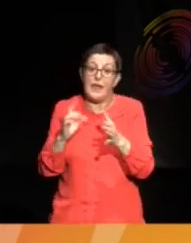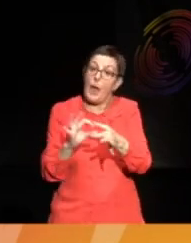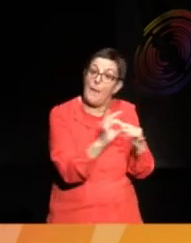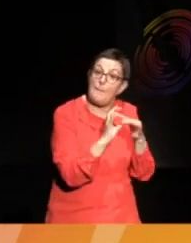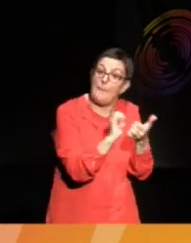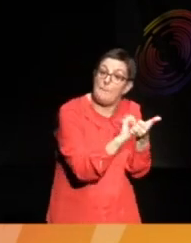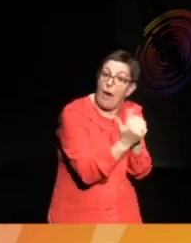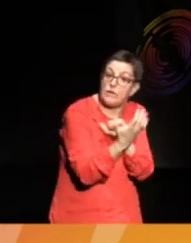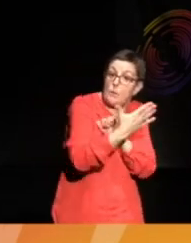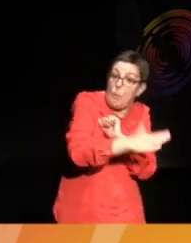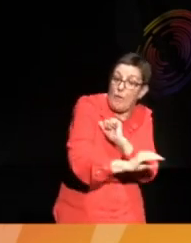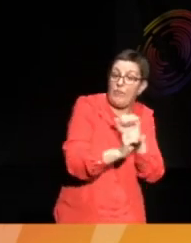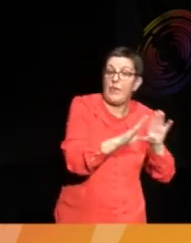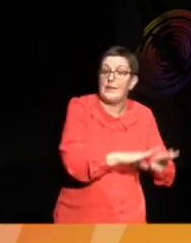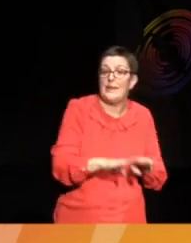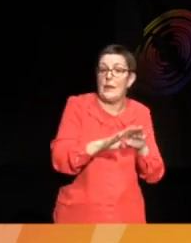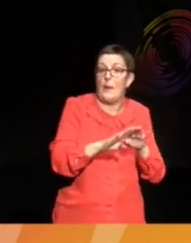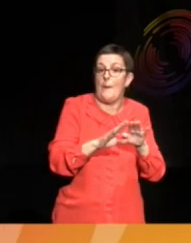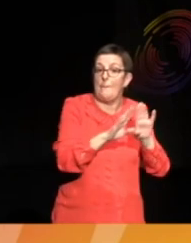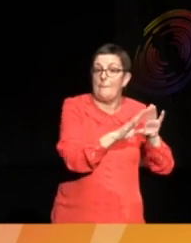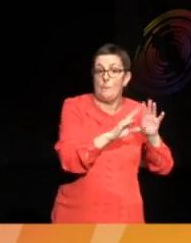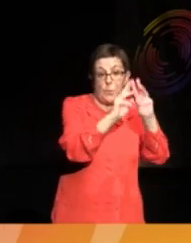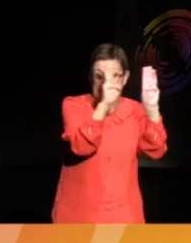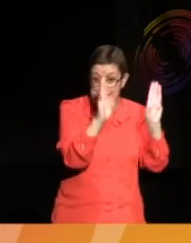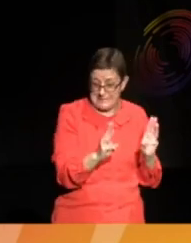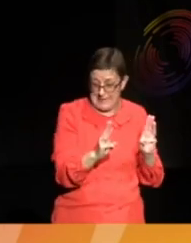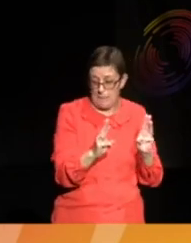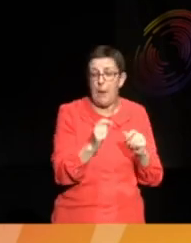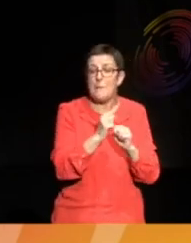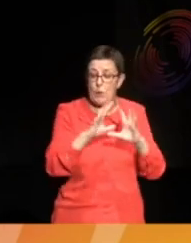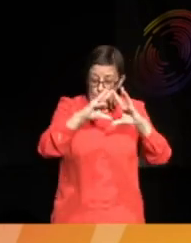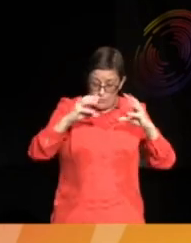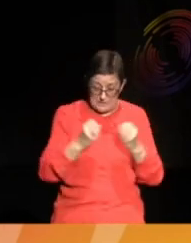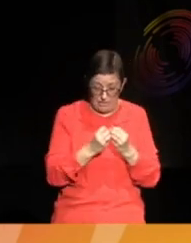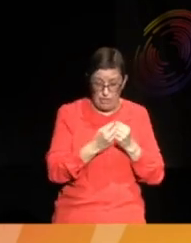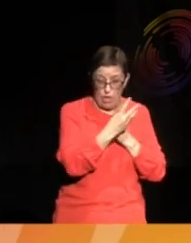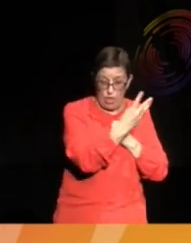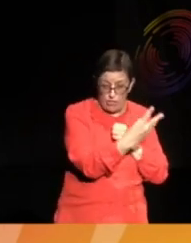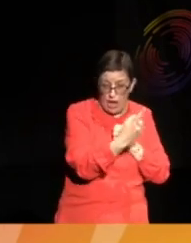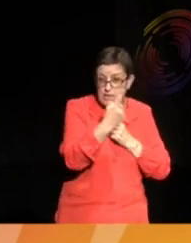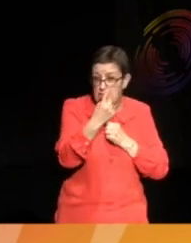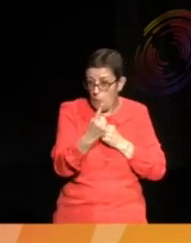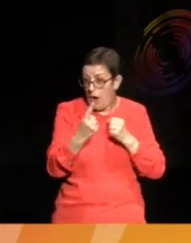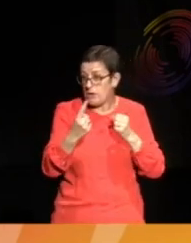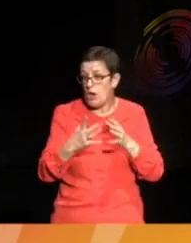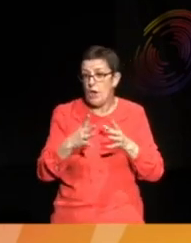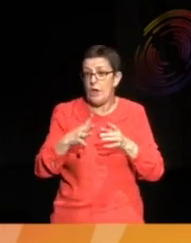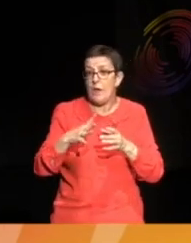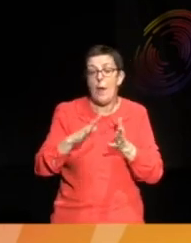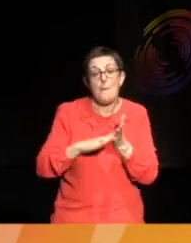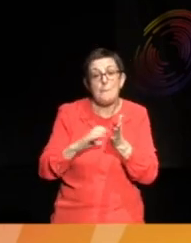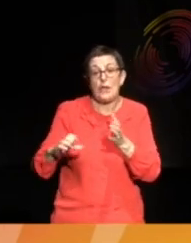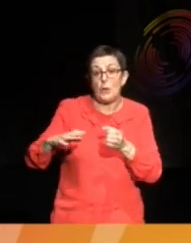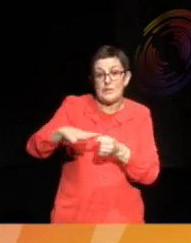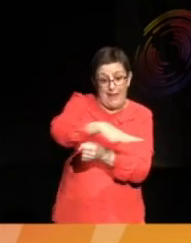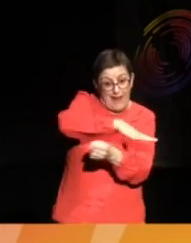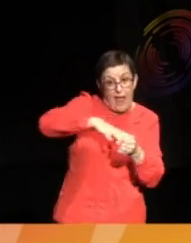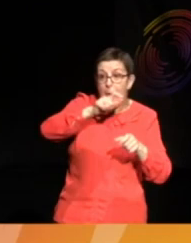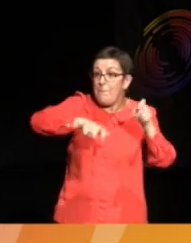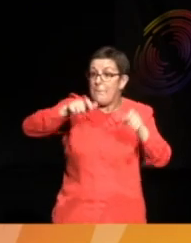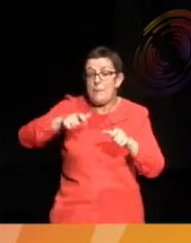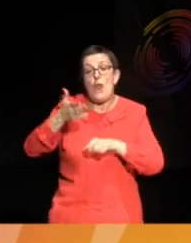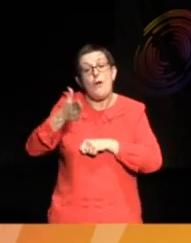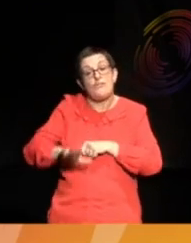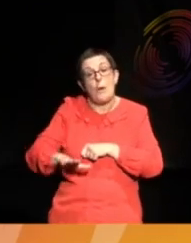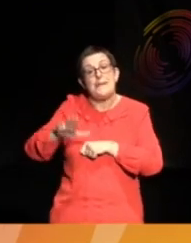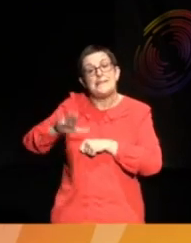co-curation on an epic scale with 31 Greater Mancunians, all of South Asian heritage, none of whom have